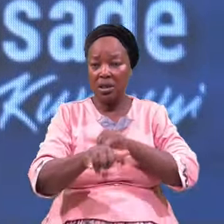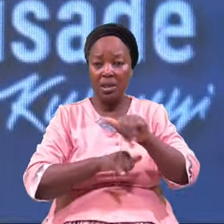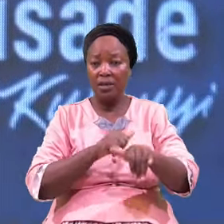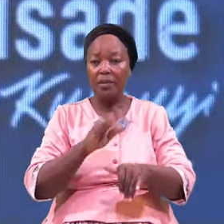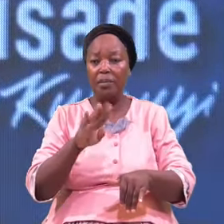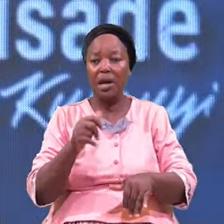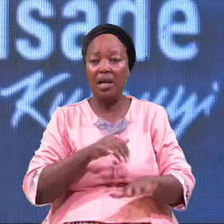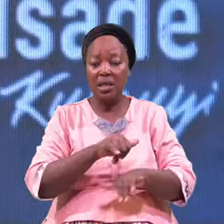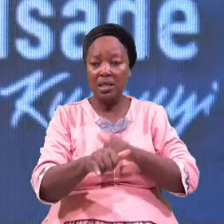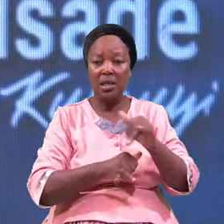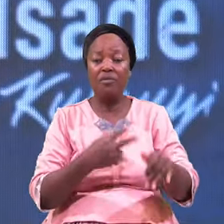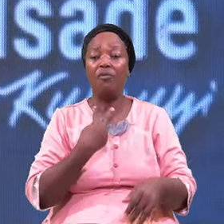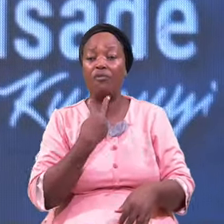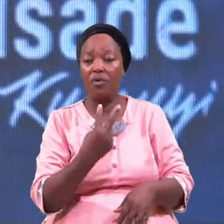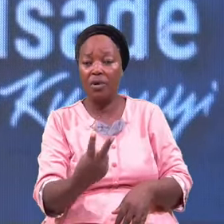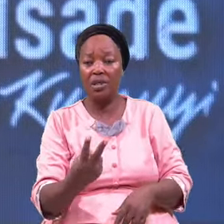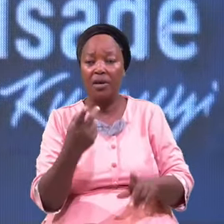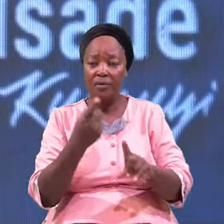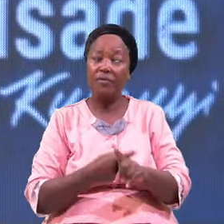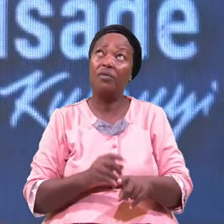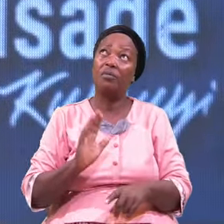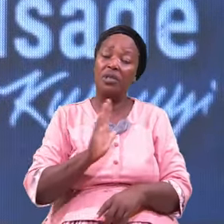Deceptive Voice From Him